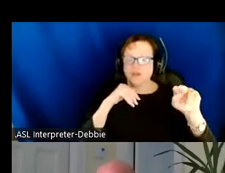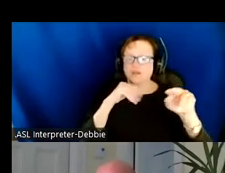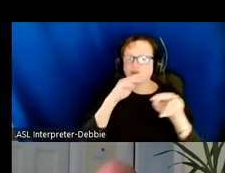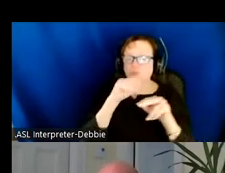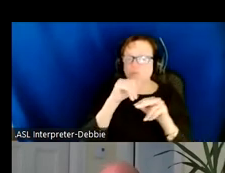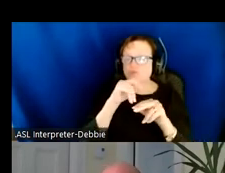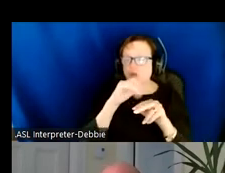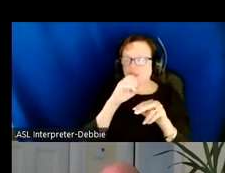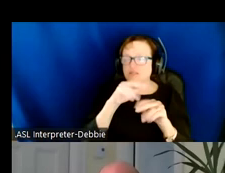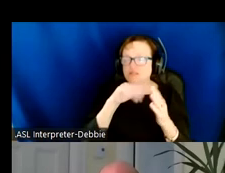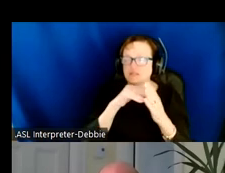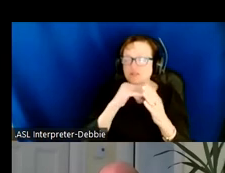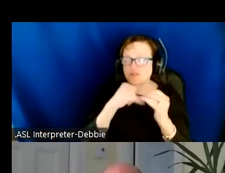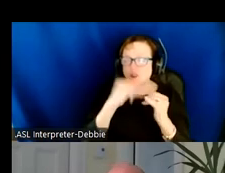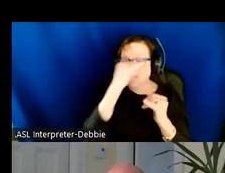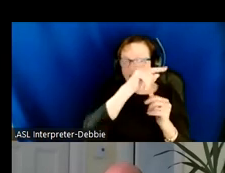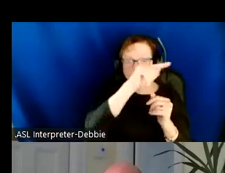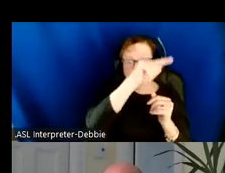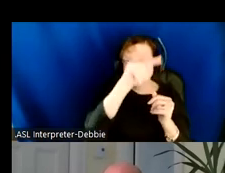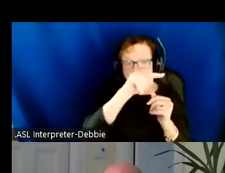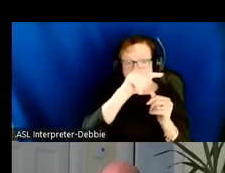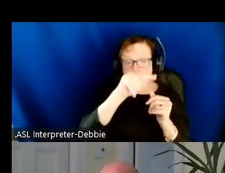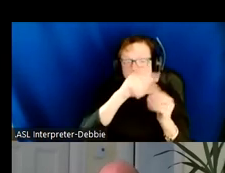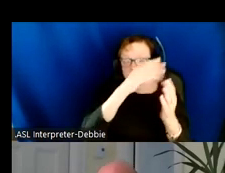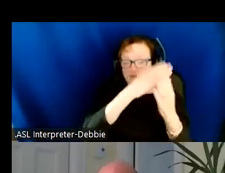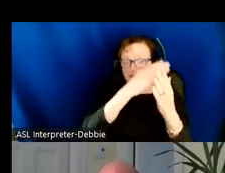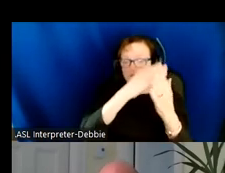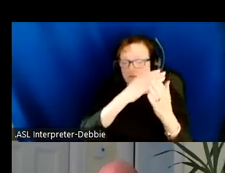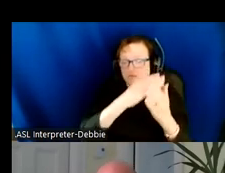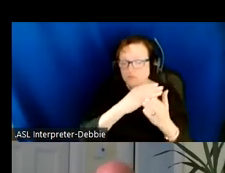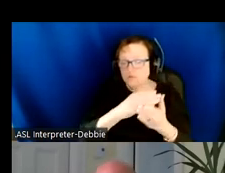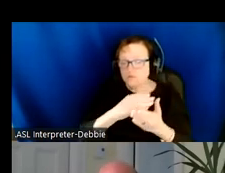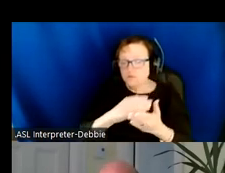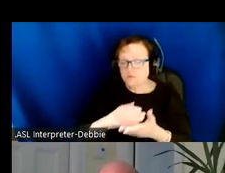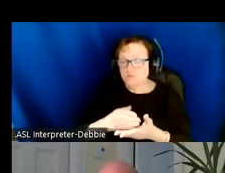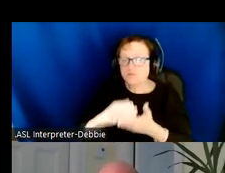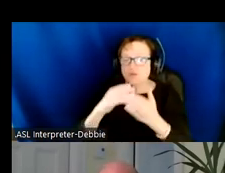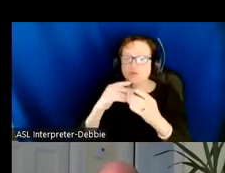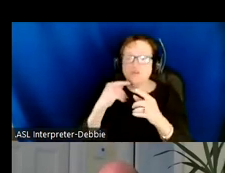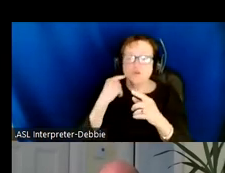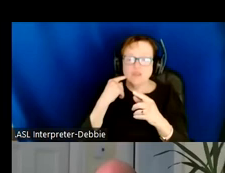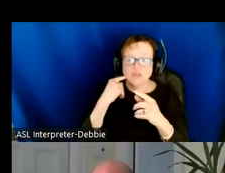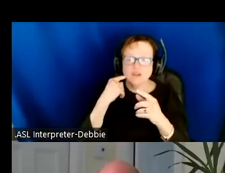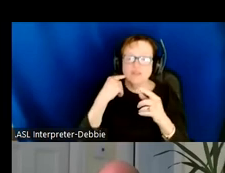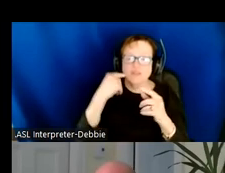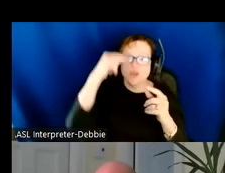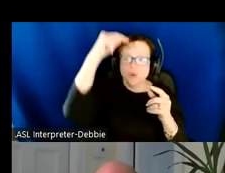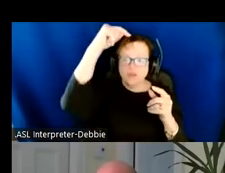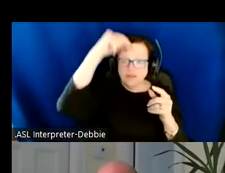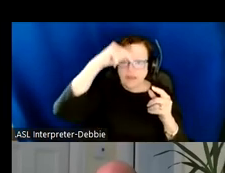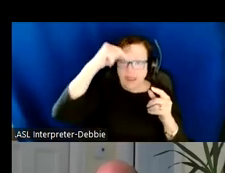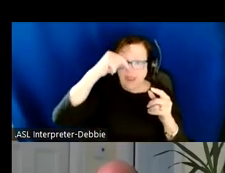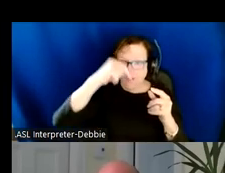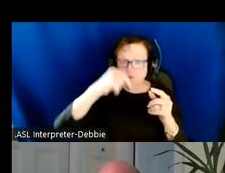as the sweep moves through the yellow line, you'll hear the pitch going down. As for those who are